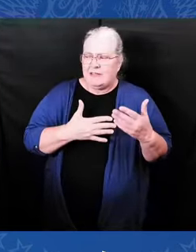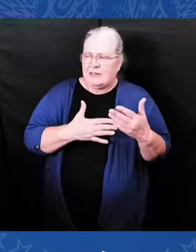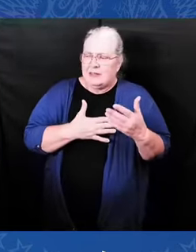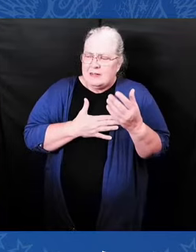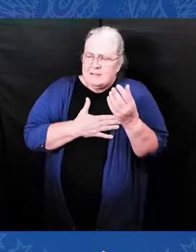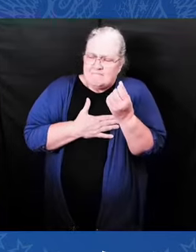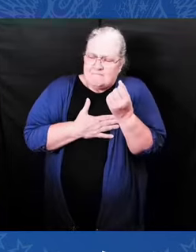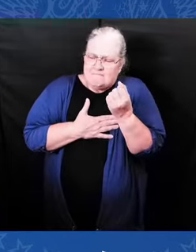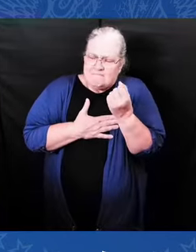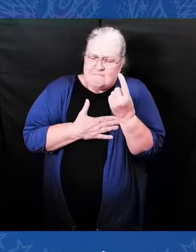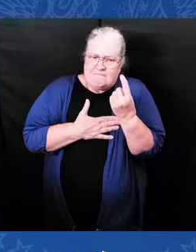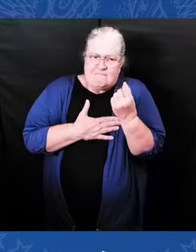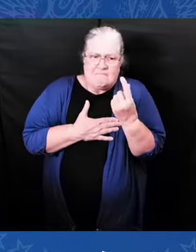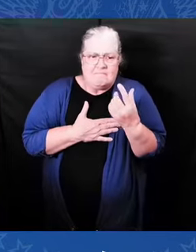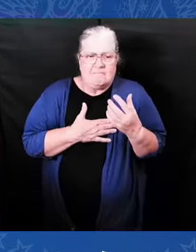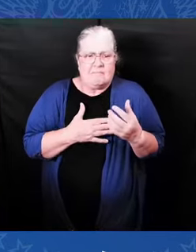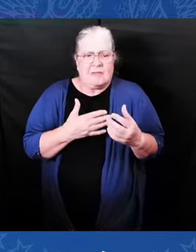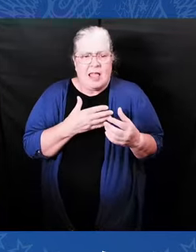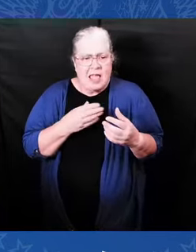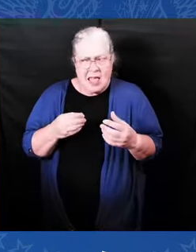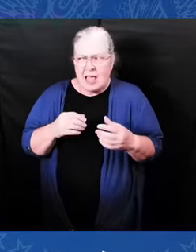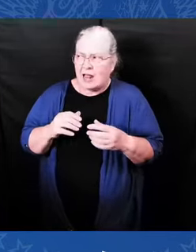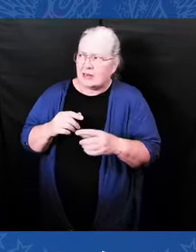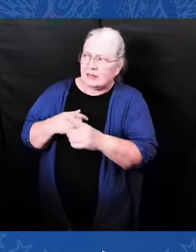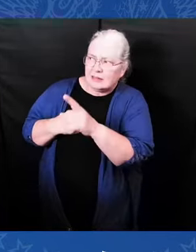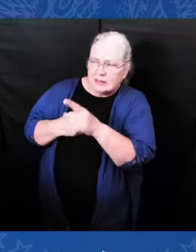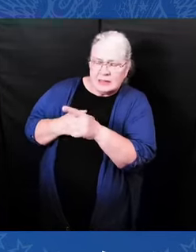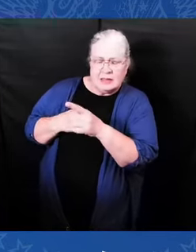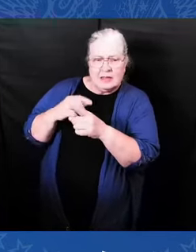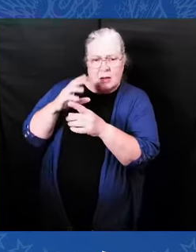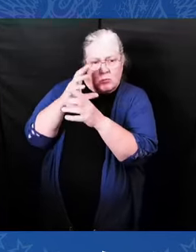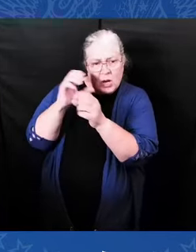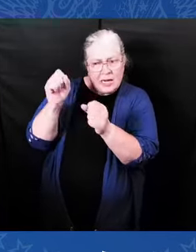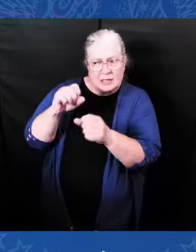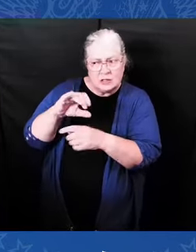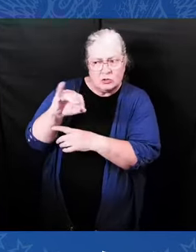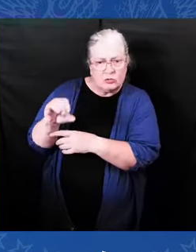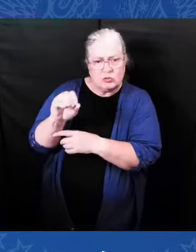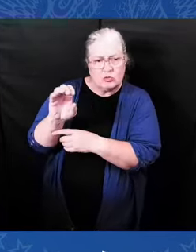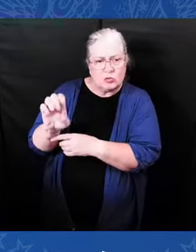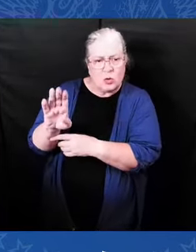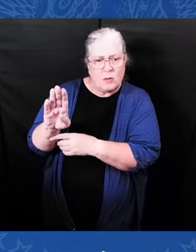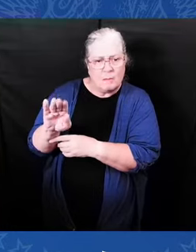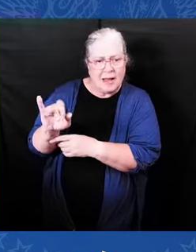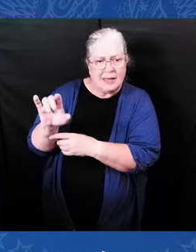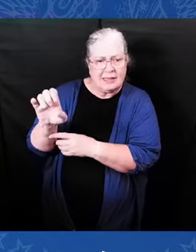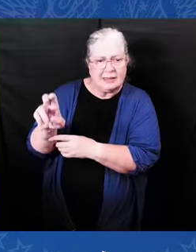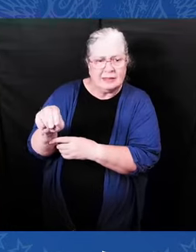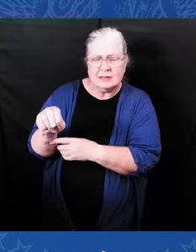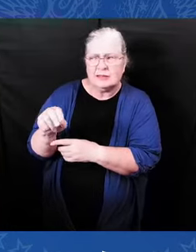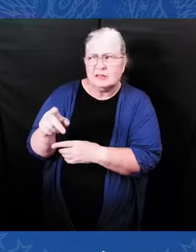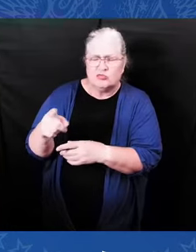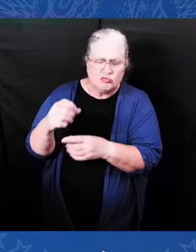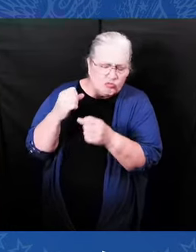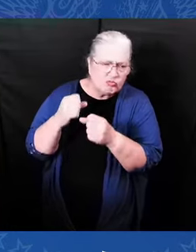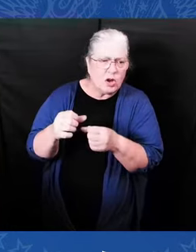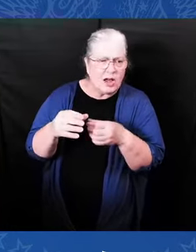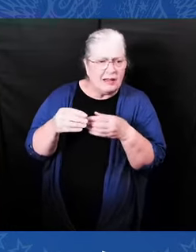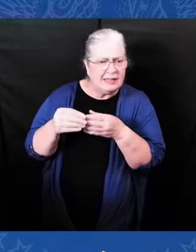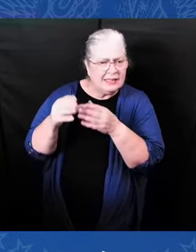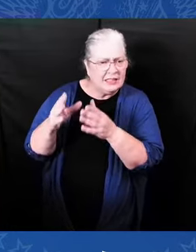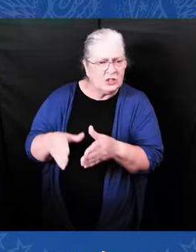has the courage and compassion, the skill and purpose that meet this very